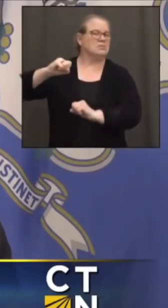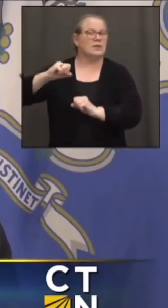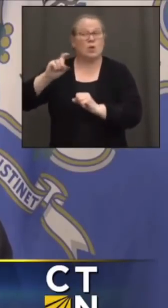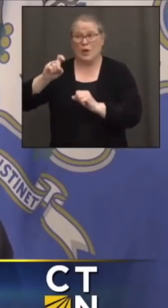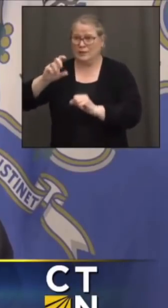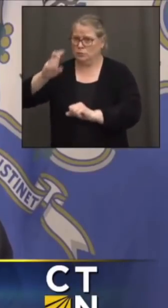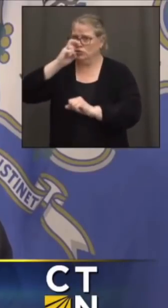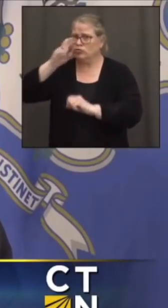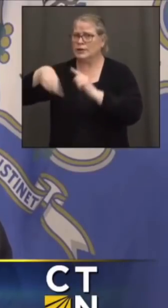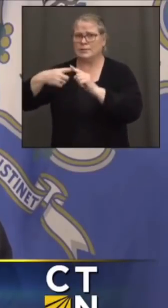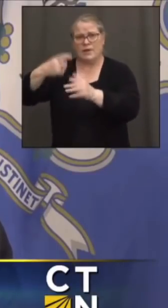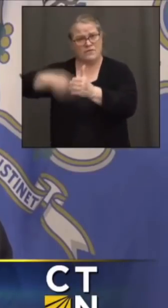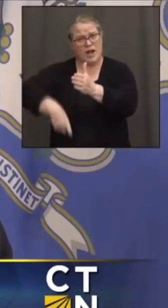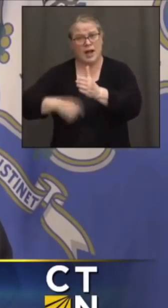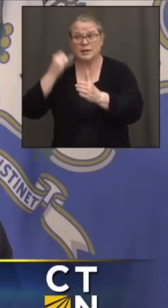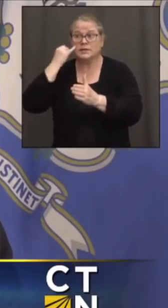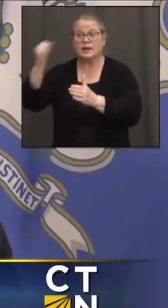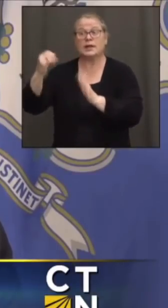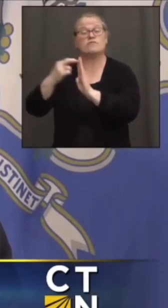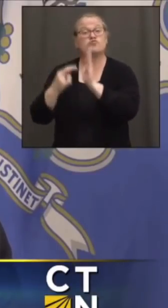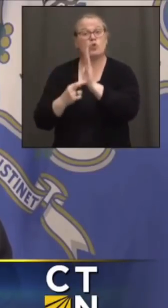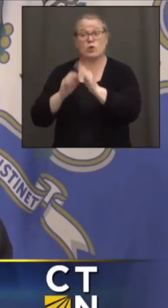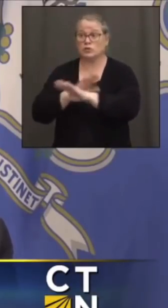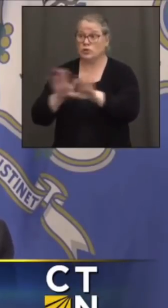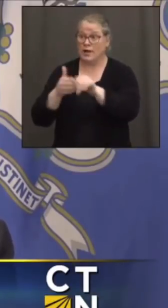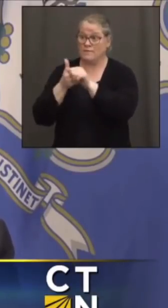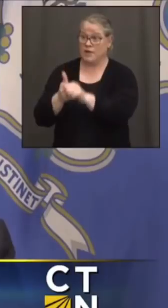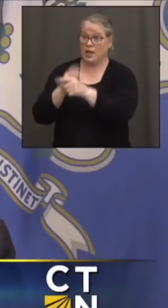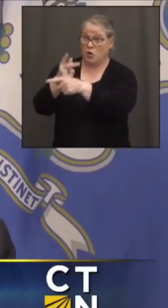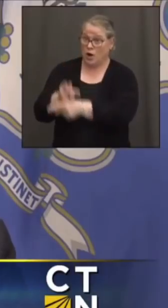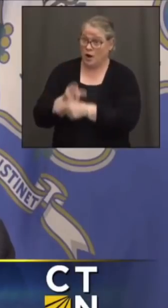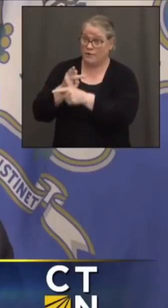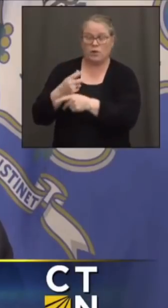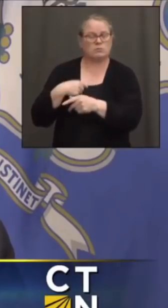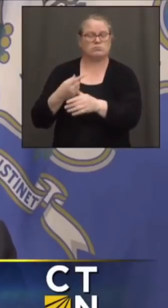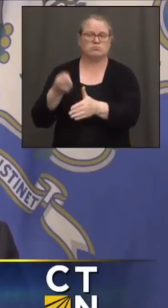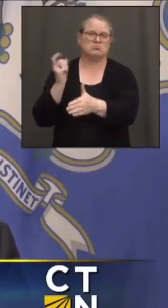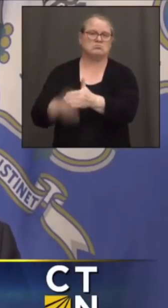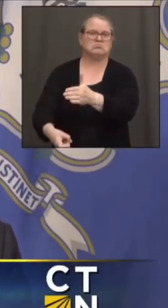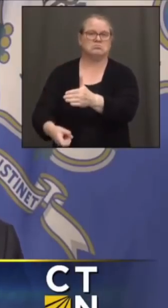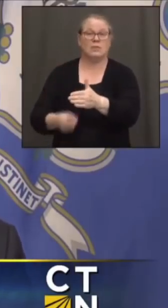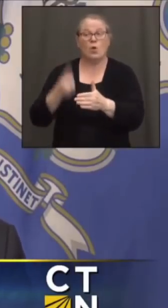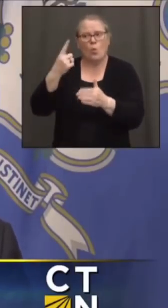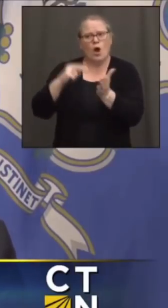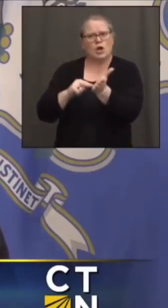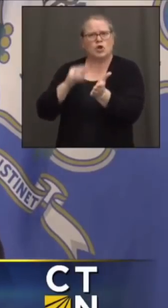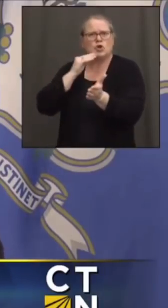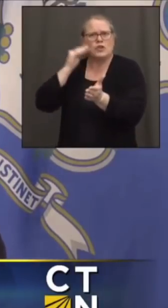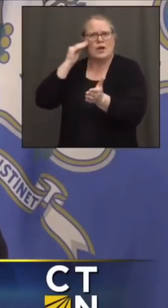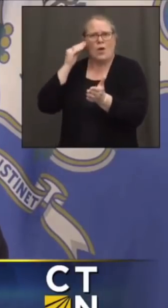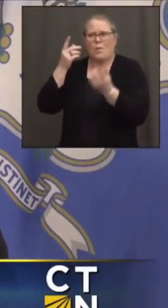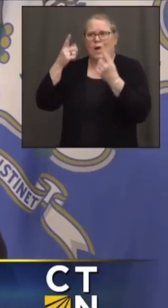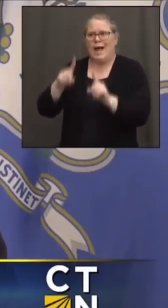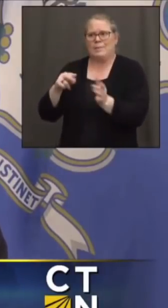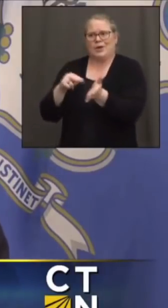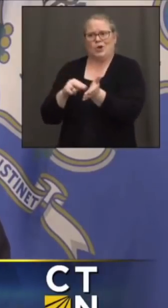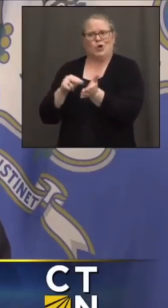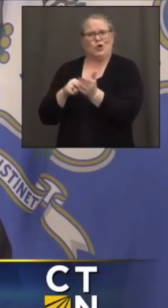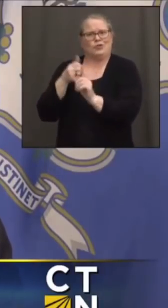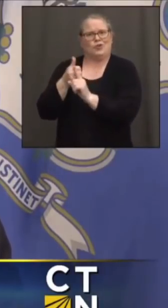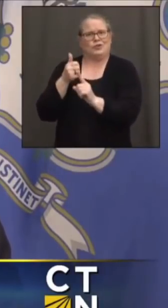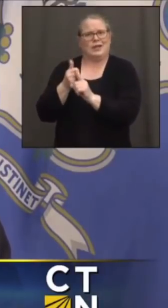fines if they were not following the protocols carefully. We had to shut down one nursing home where, you know, a nurse went off-site and